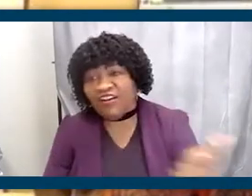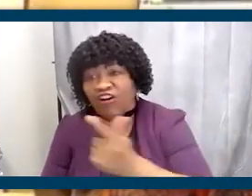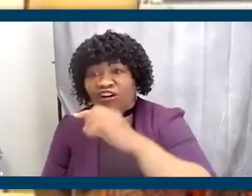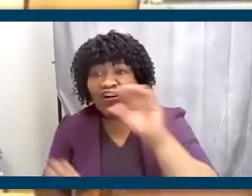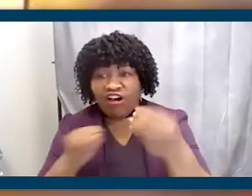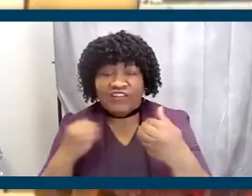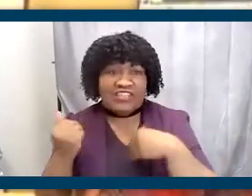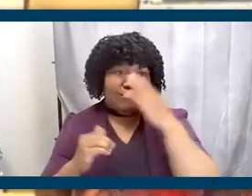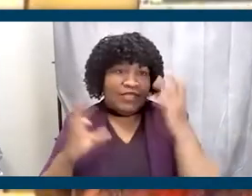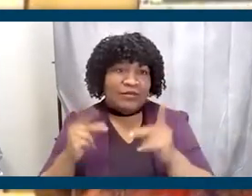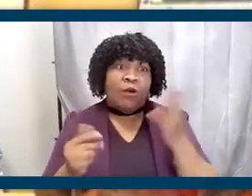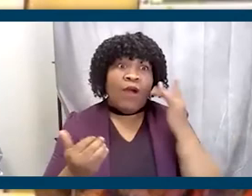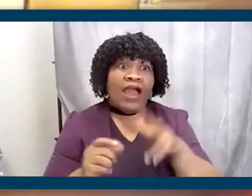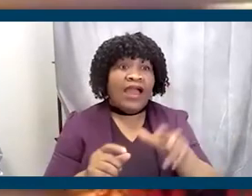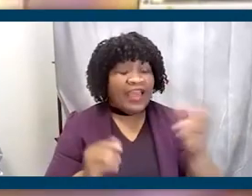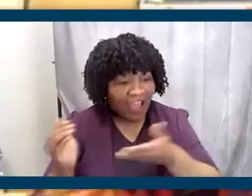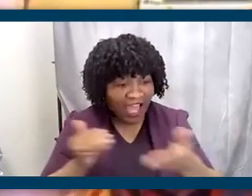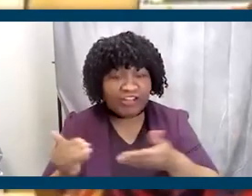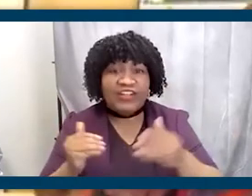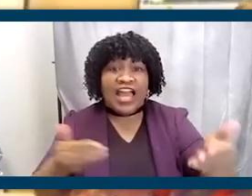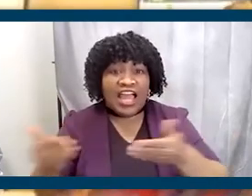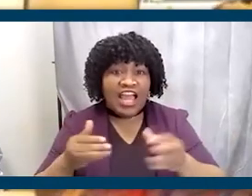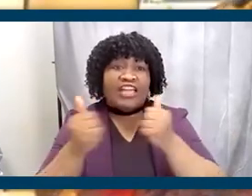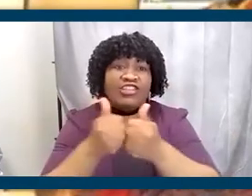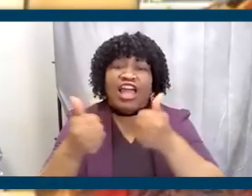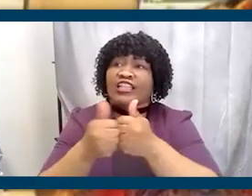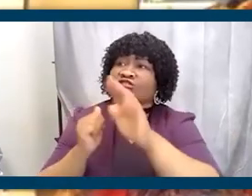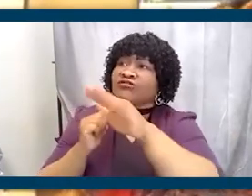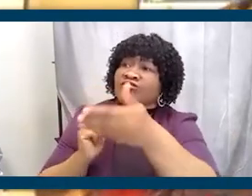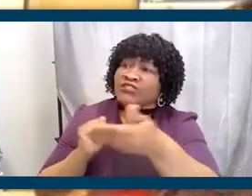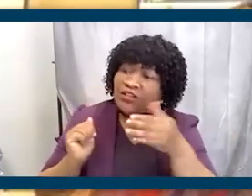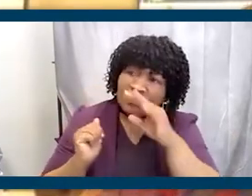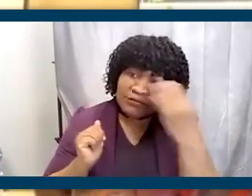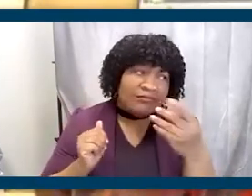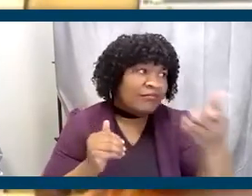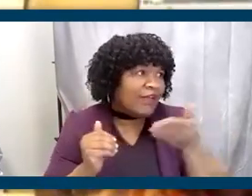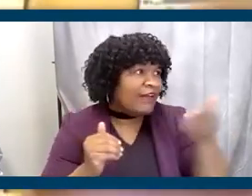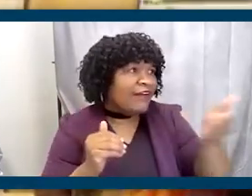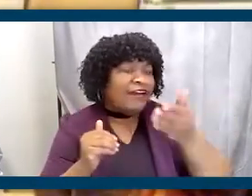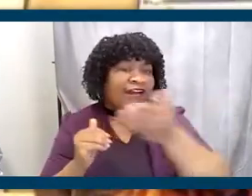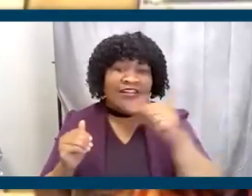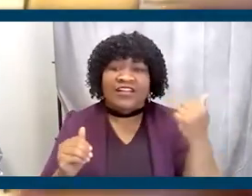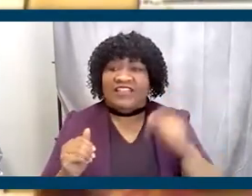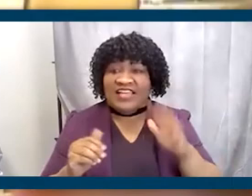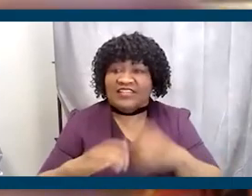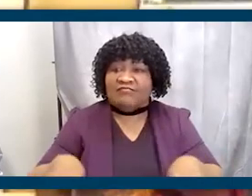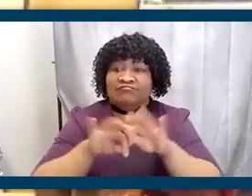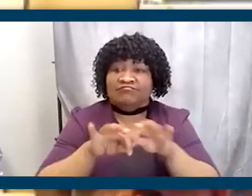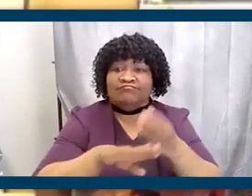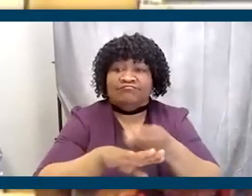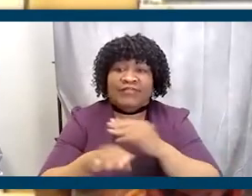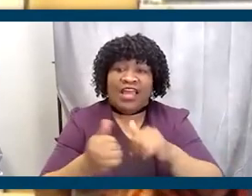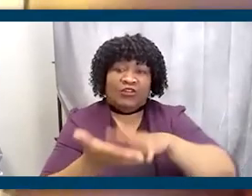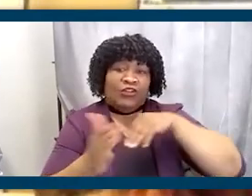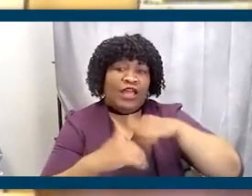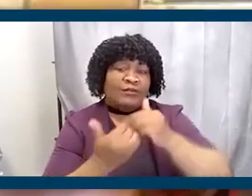And that was because I kept hiring them and challenging my colleagues to do likewise, because that's where you grow. And that's where you learn